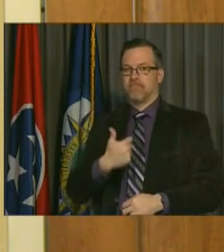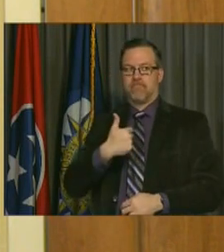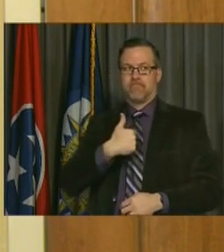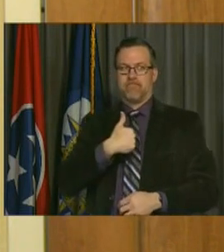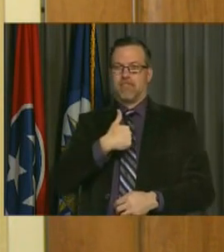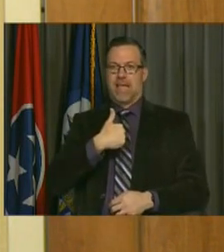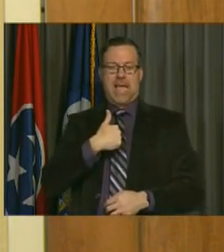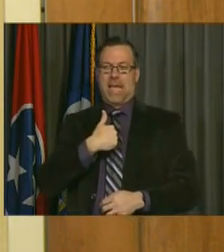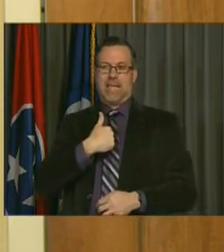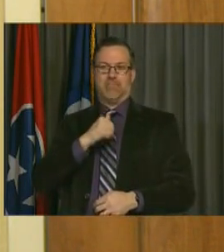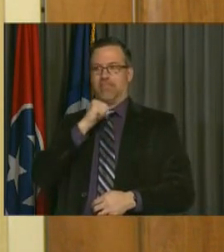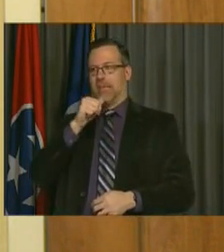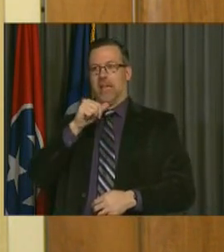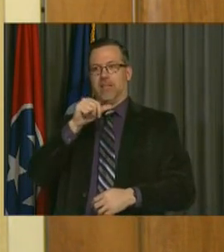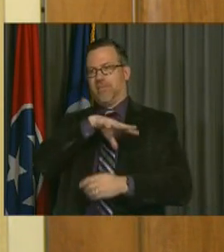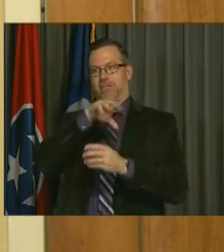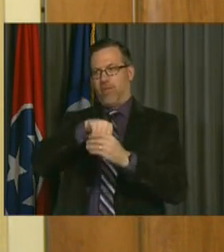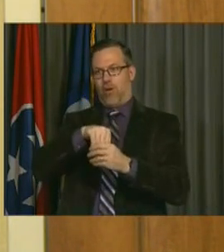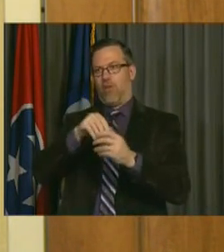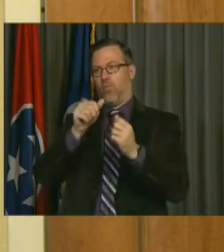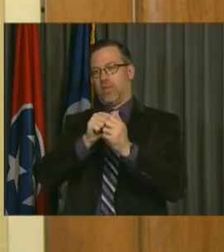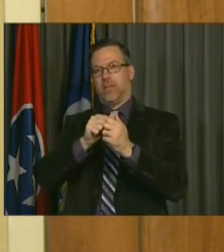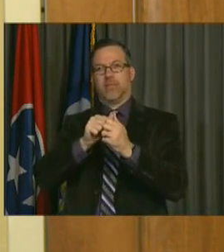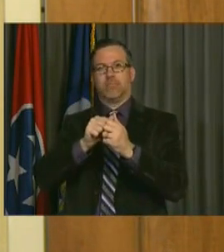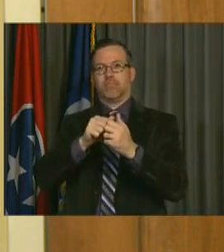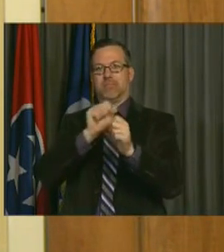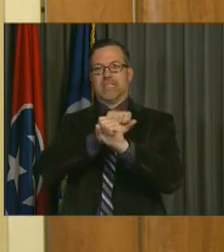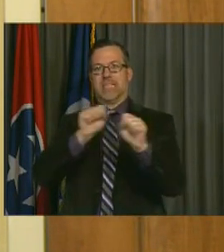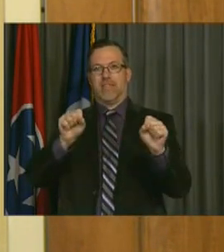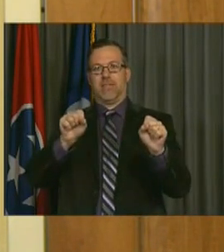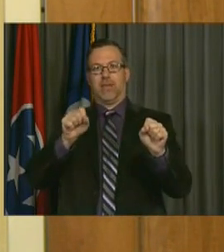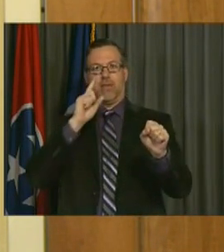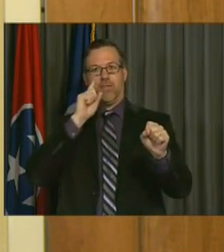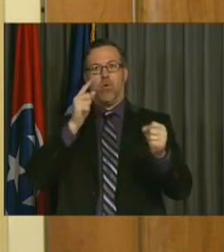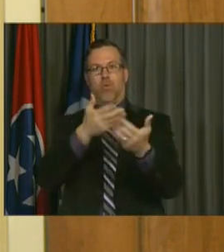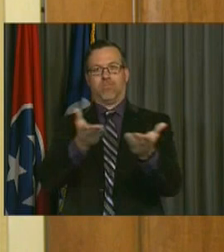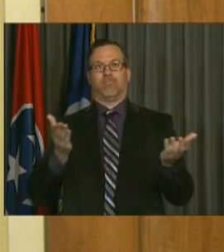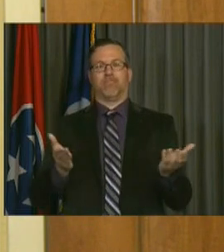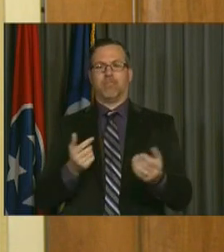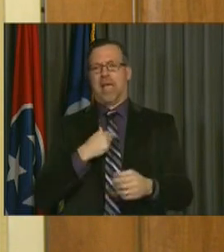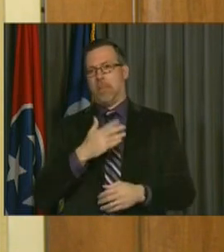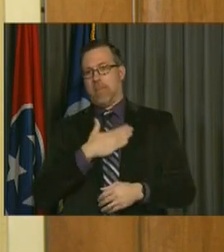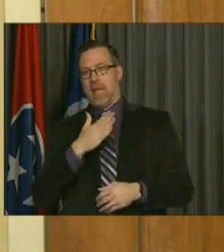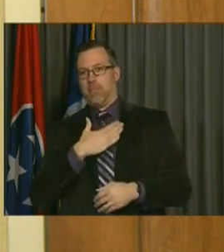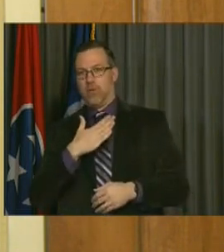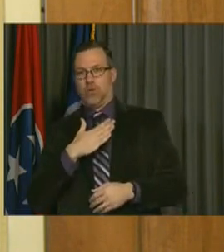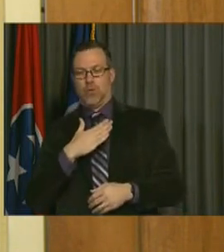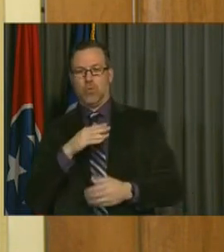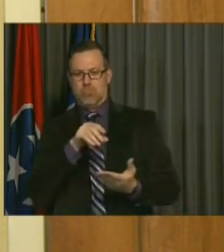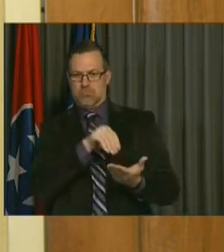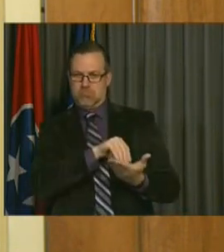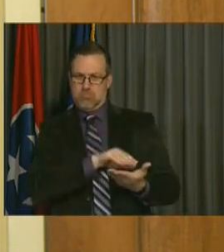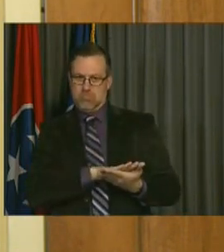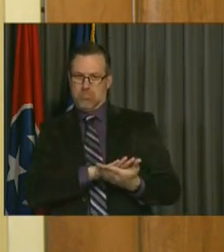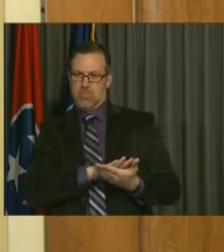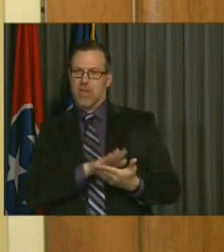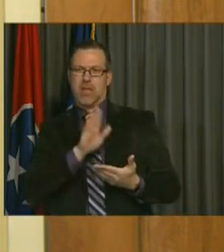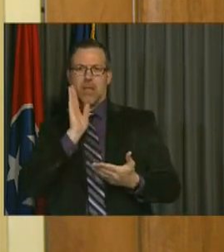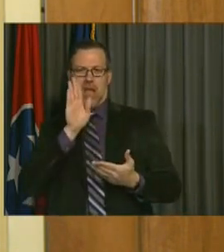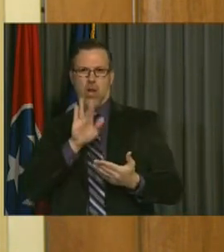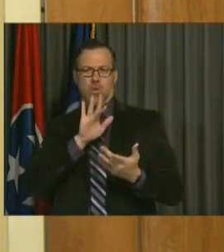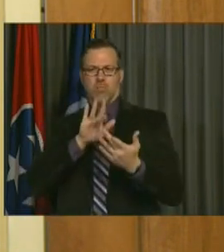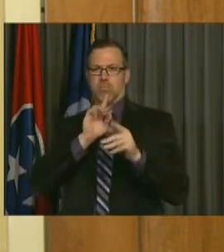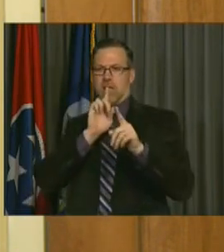decisions about public safety. So I'm glad to, you know, make note of that question and then find that out for you and then follow up separately.